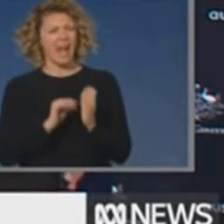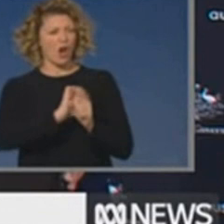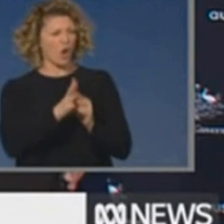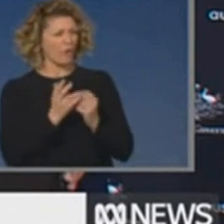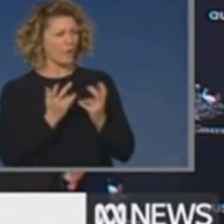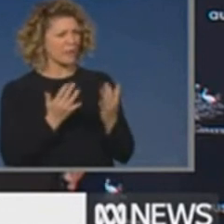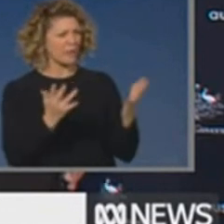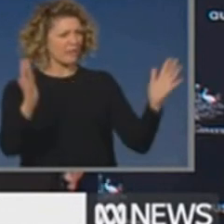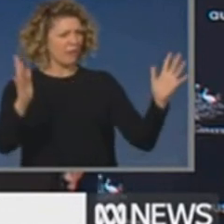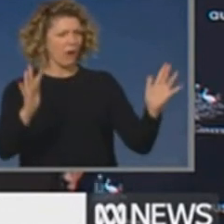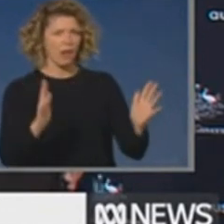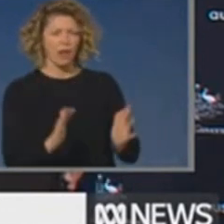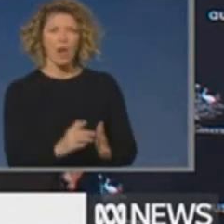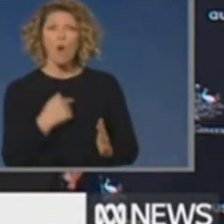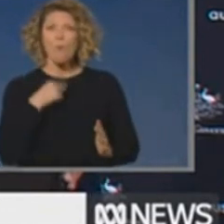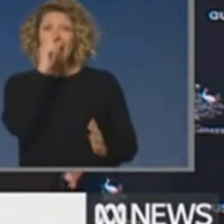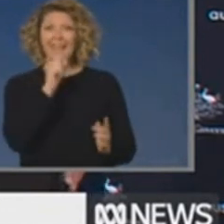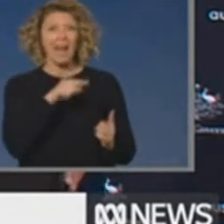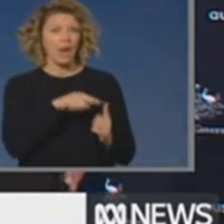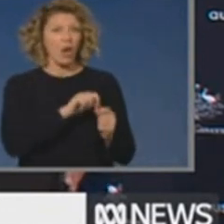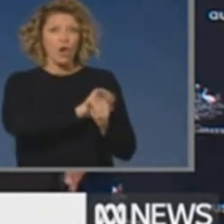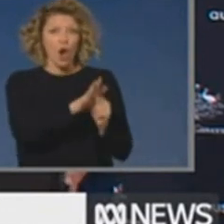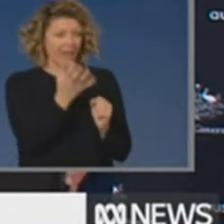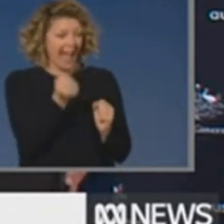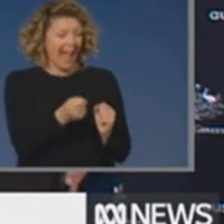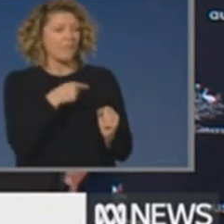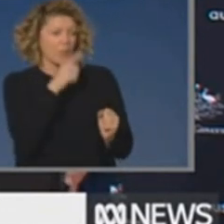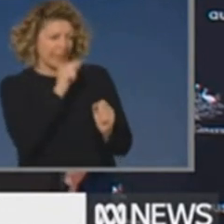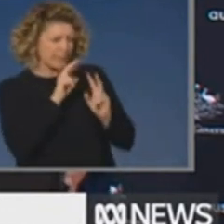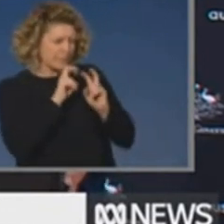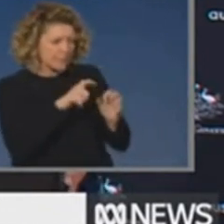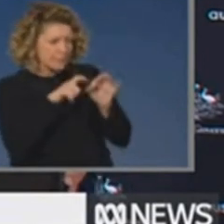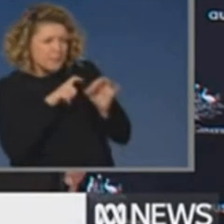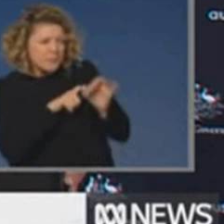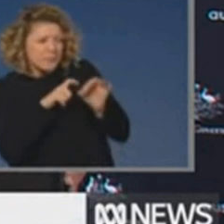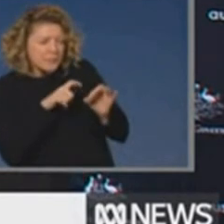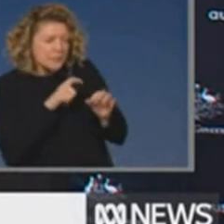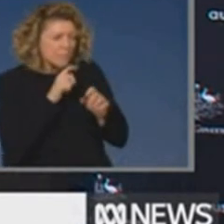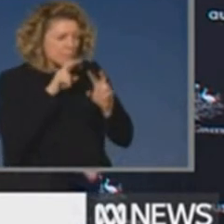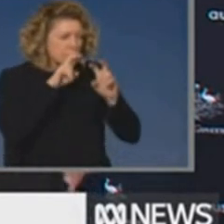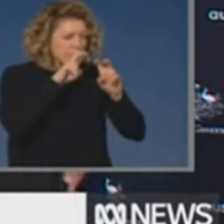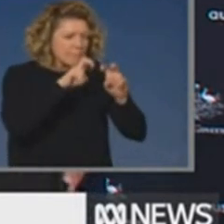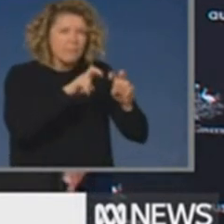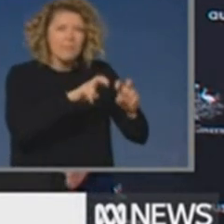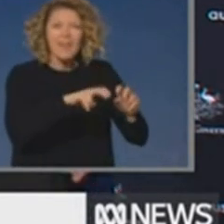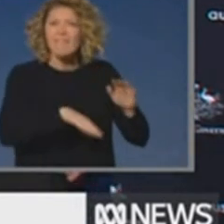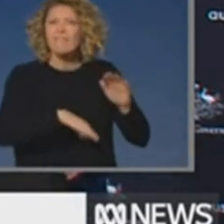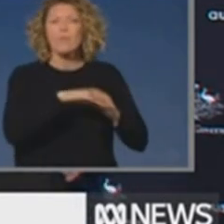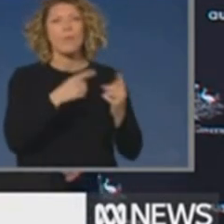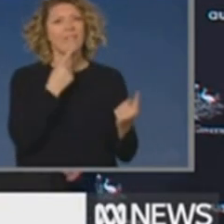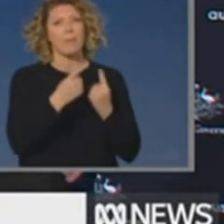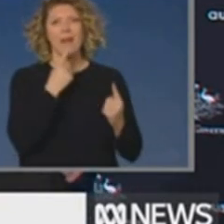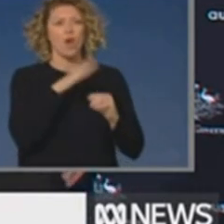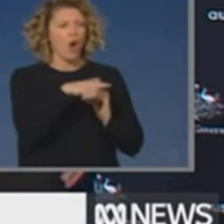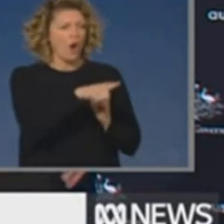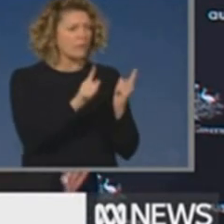analyse each case, each cluster, and get really detailed epidemiological